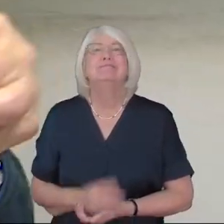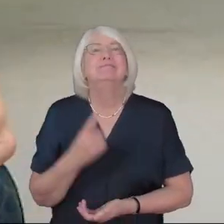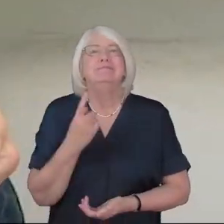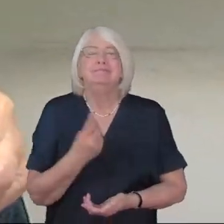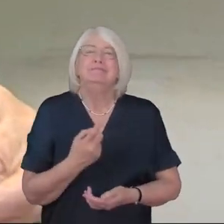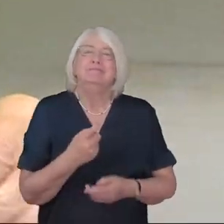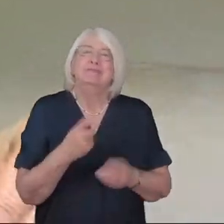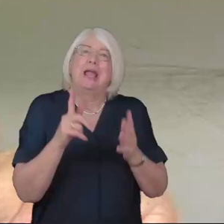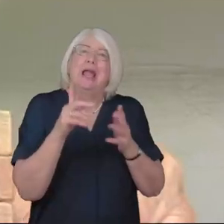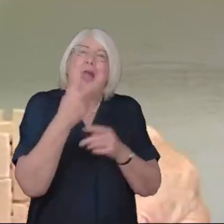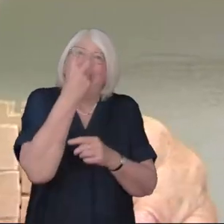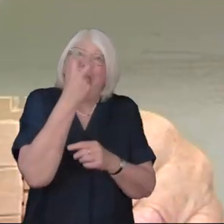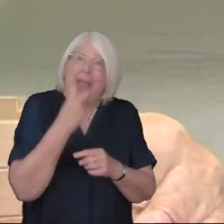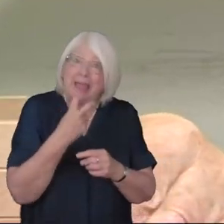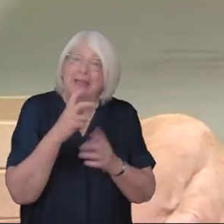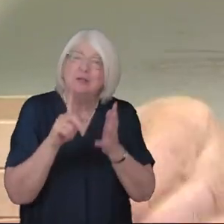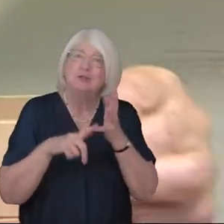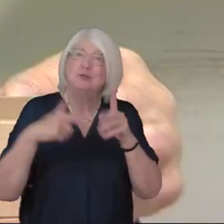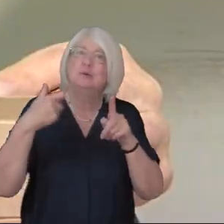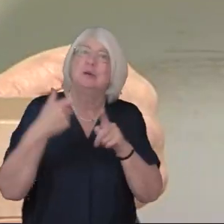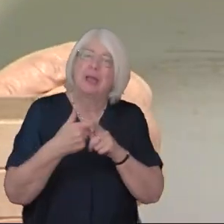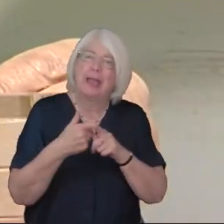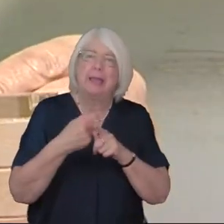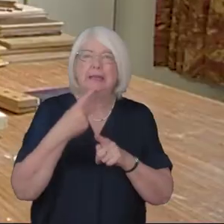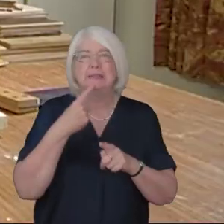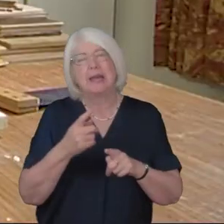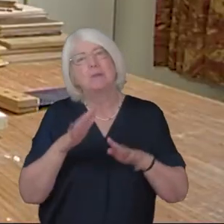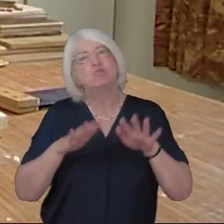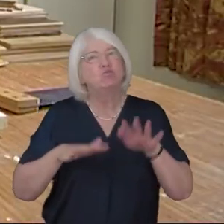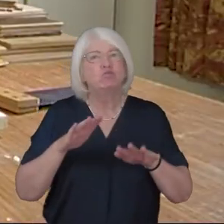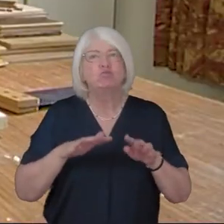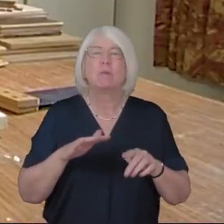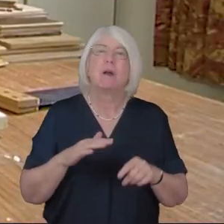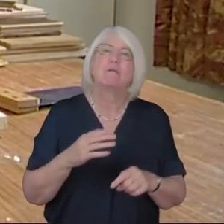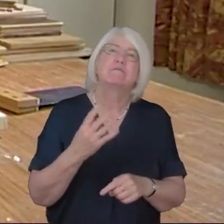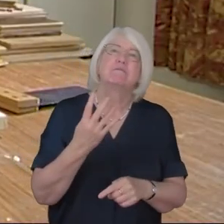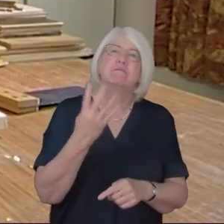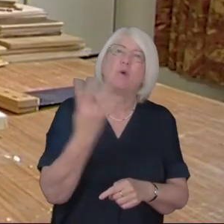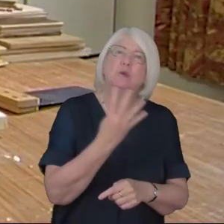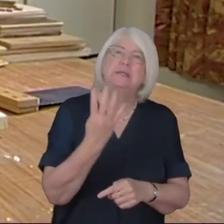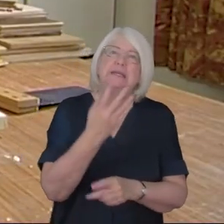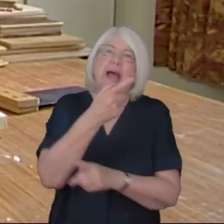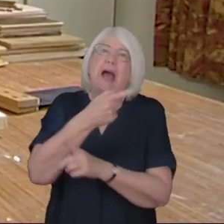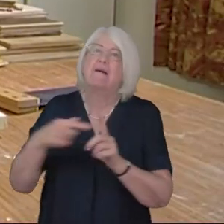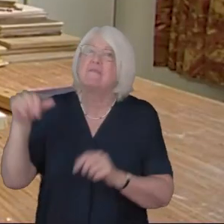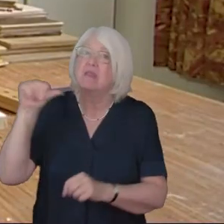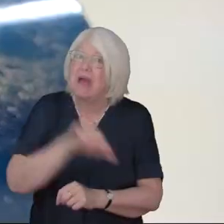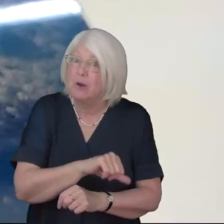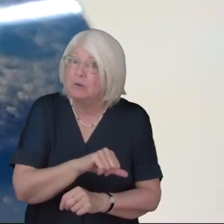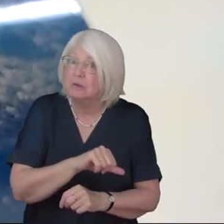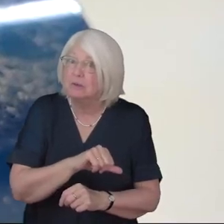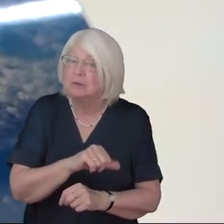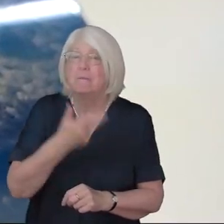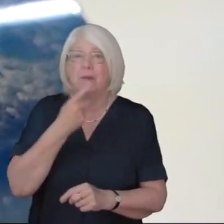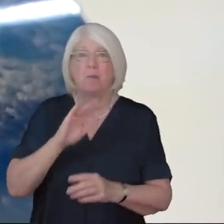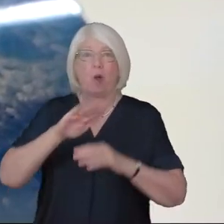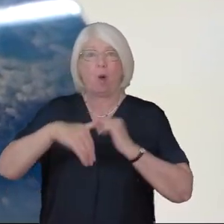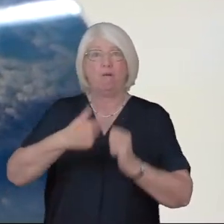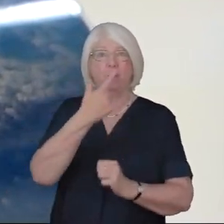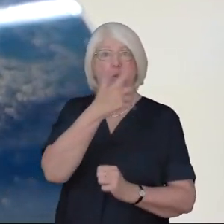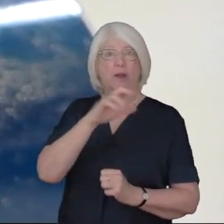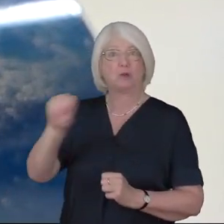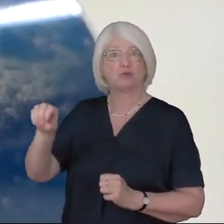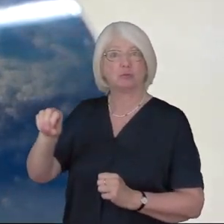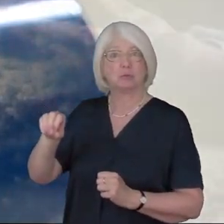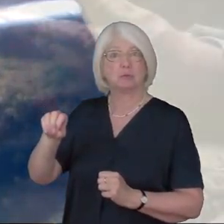almost 14,500 centenarians in Britain That number has increased by 85% over the